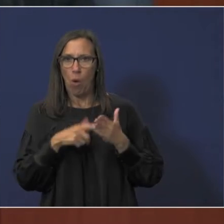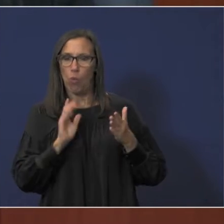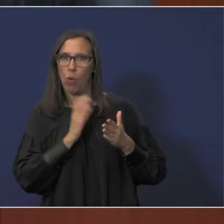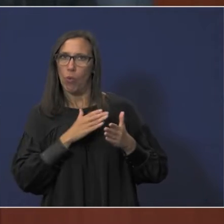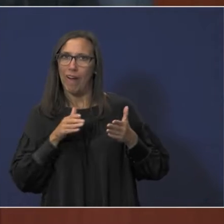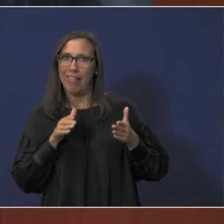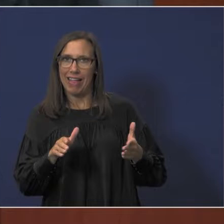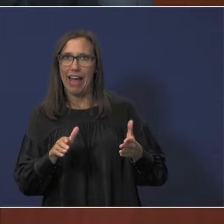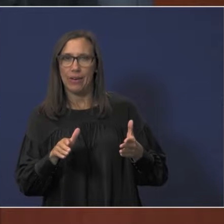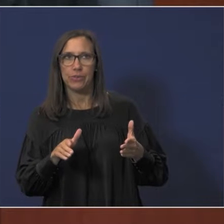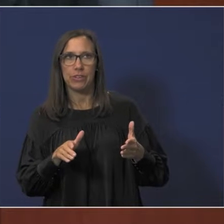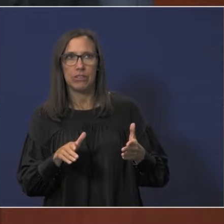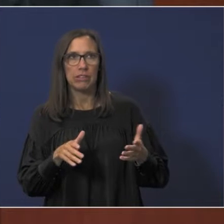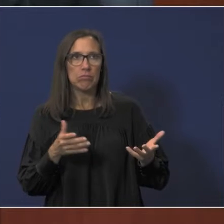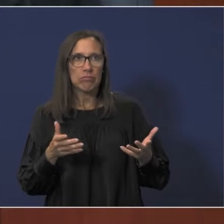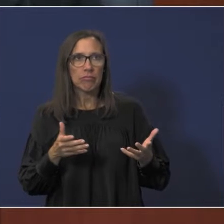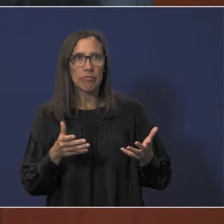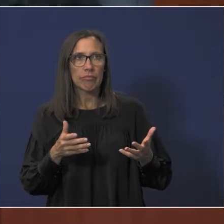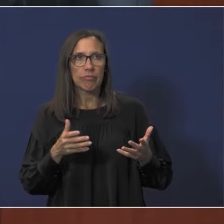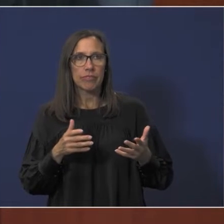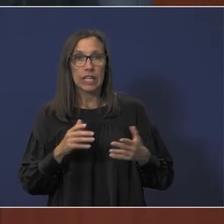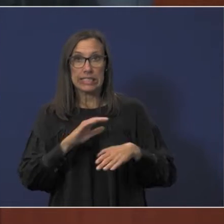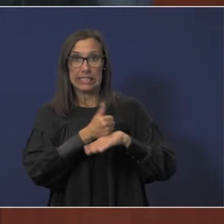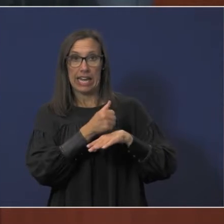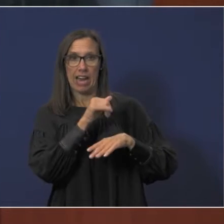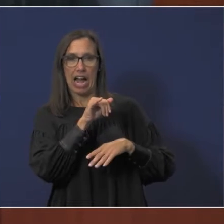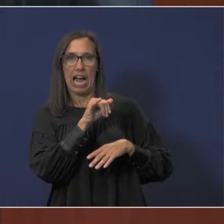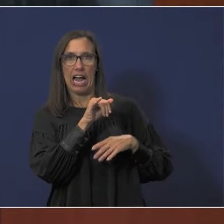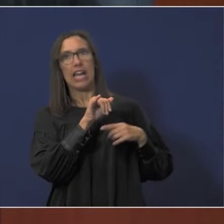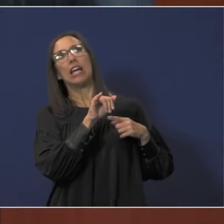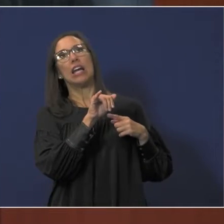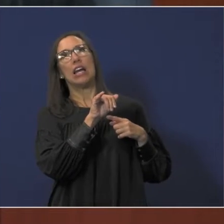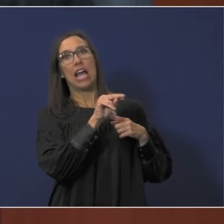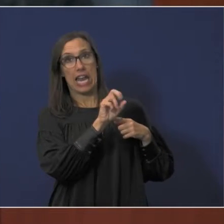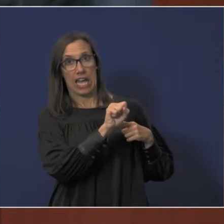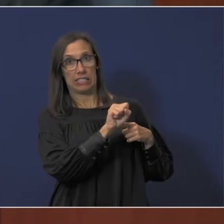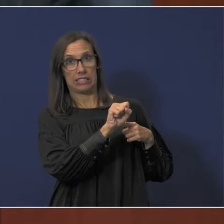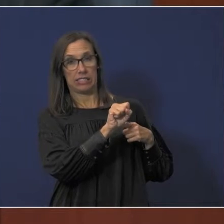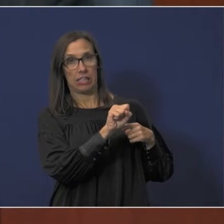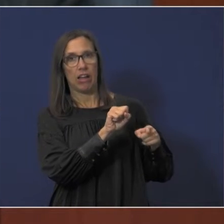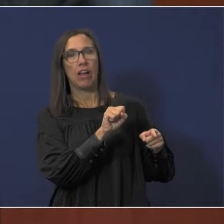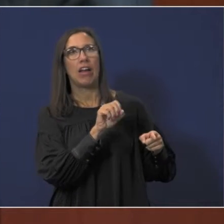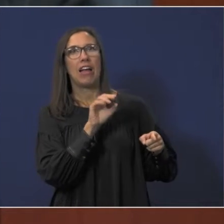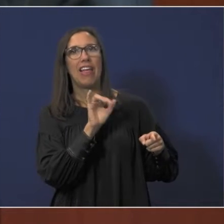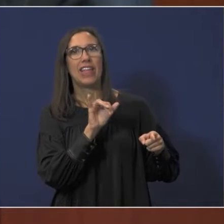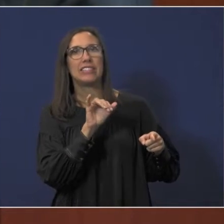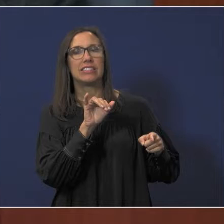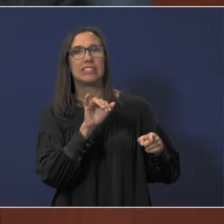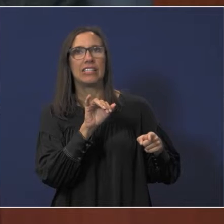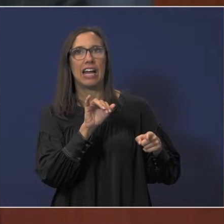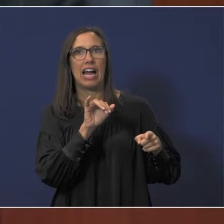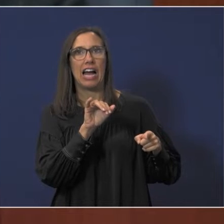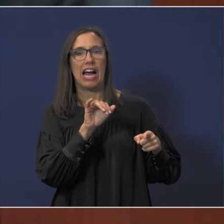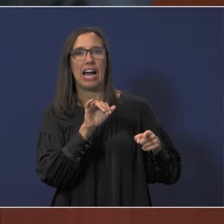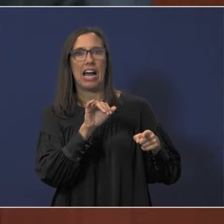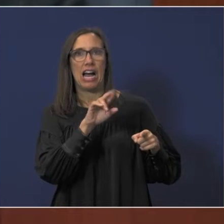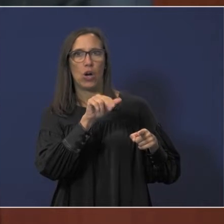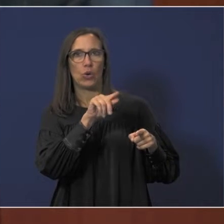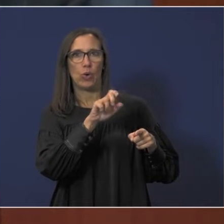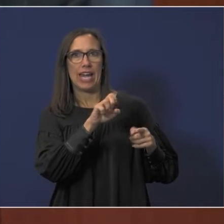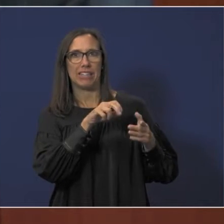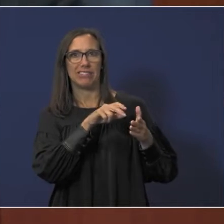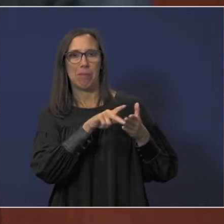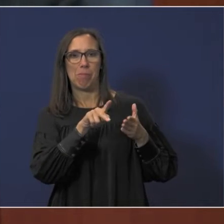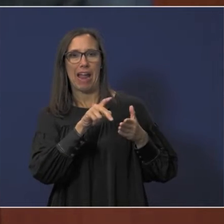to set as our INS or debt service tax rate is a rate in order to pay off the next year's